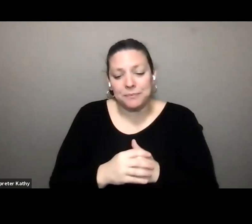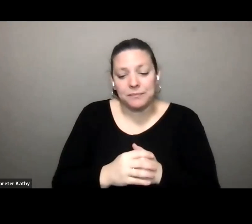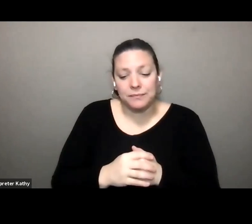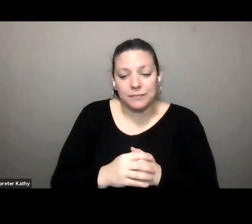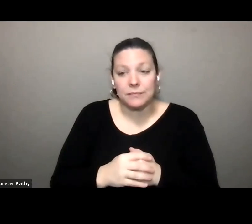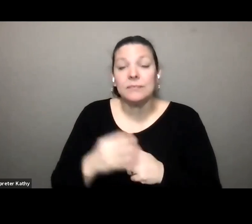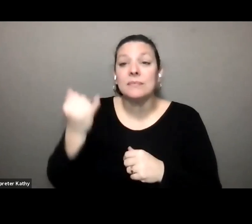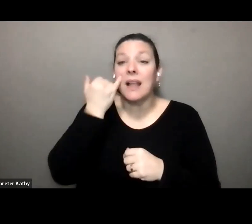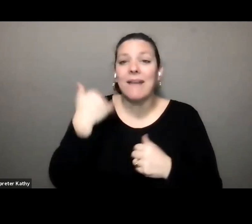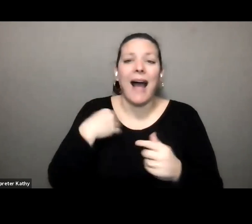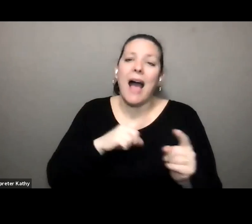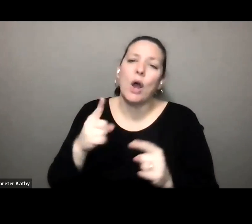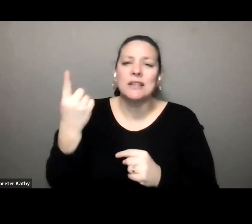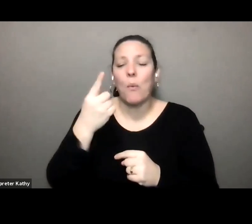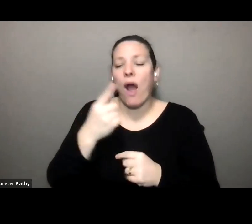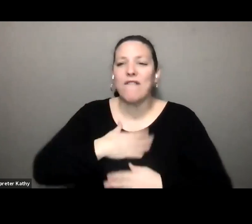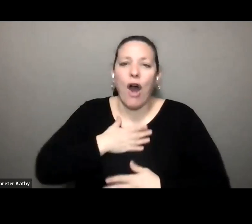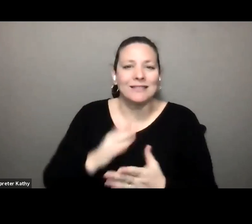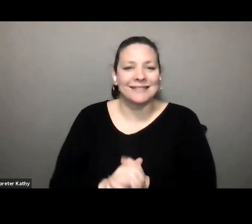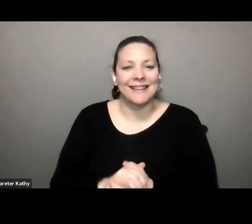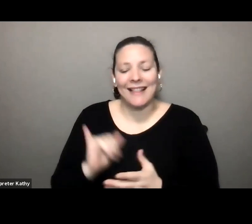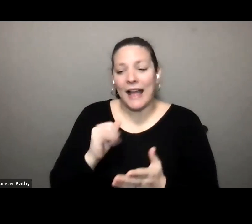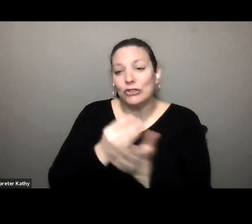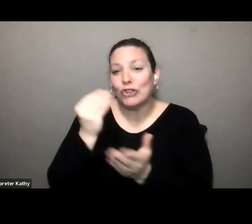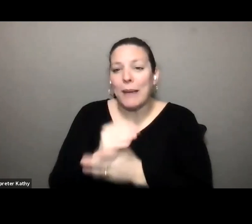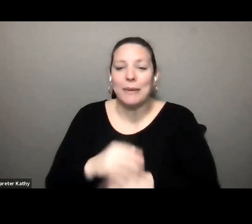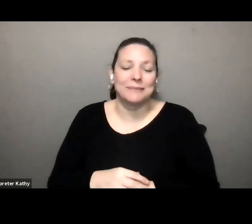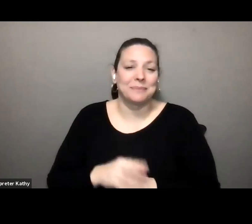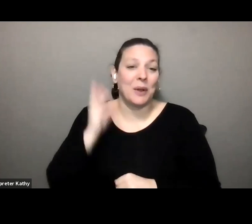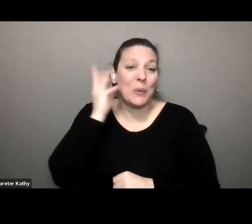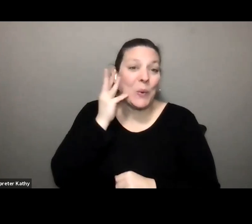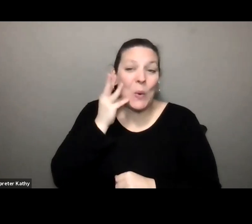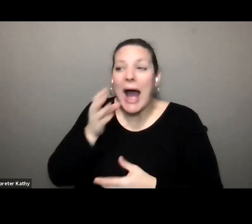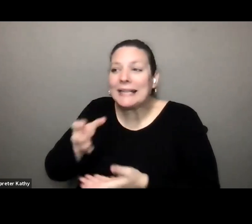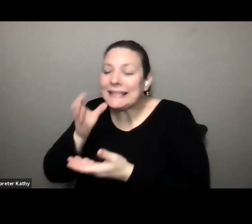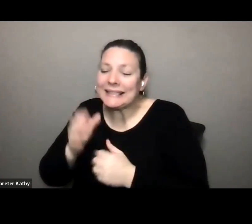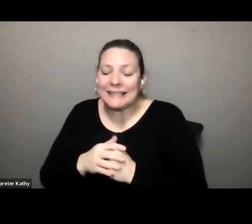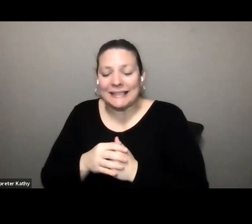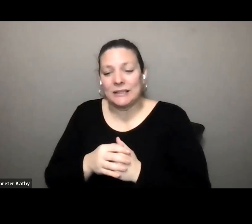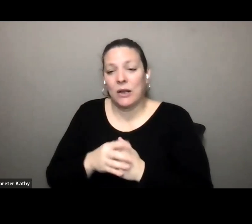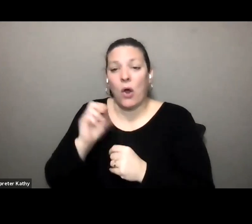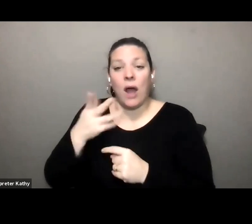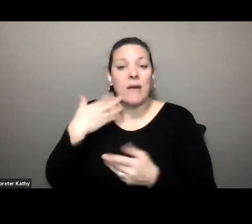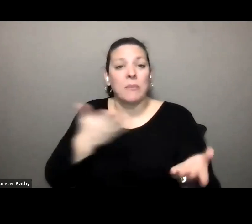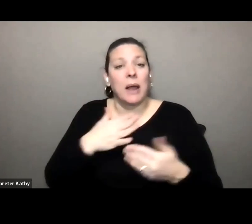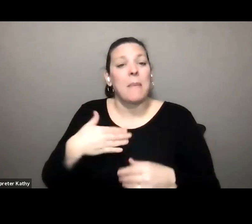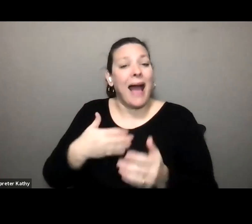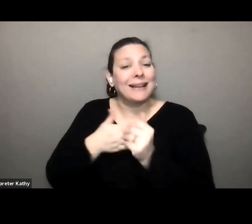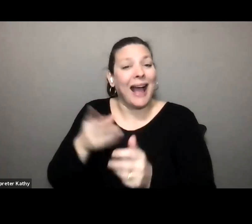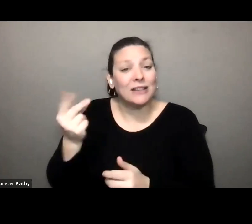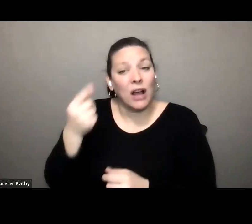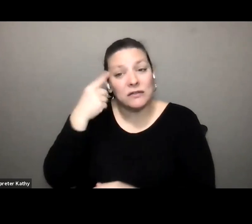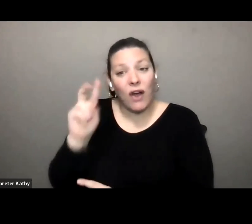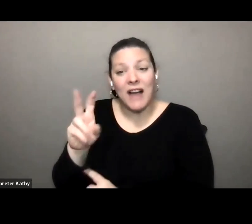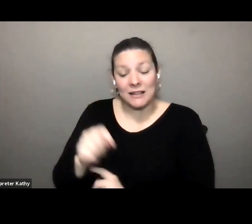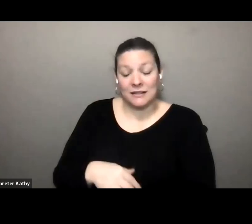fun places like shopping or wine tasting or maybe i take it to take my guide dogs to the vet i take it when i